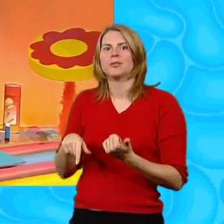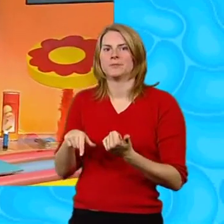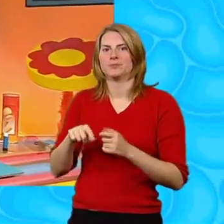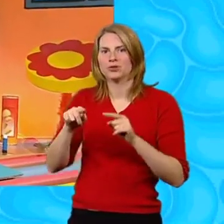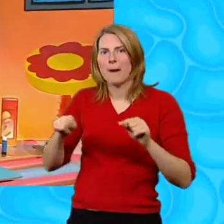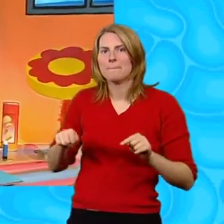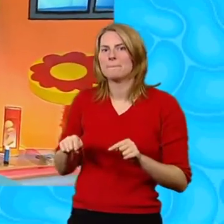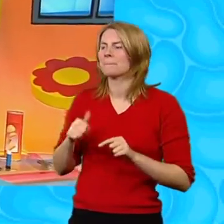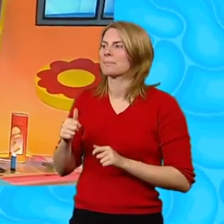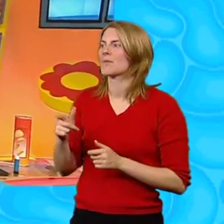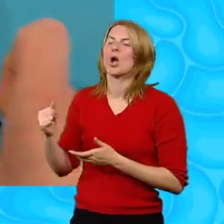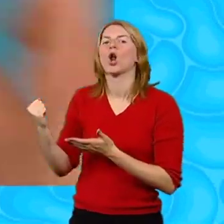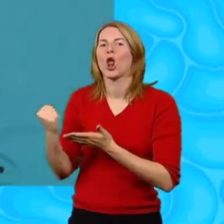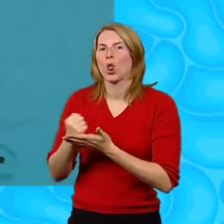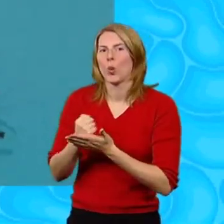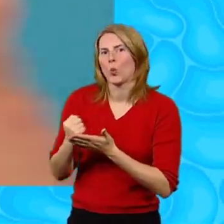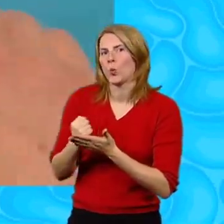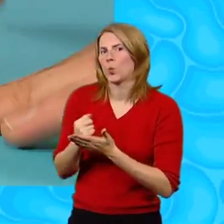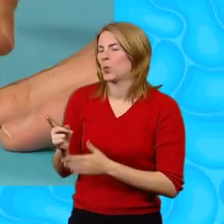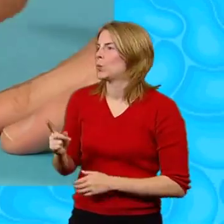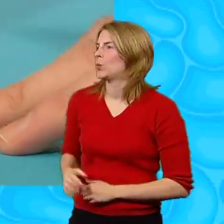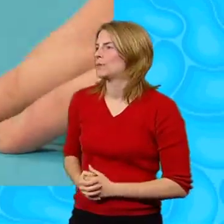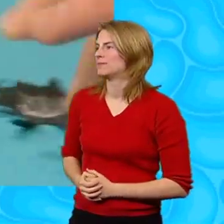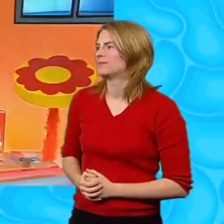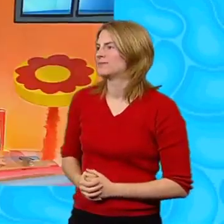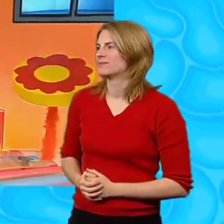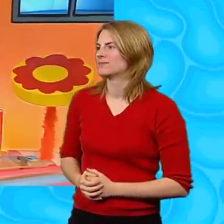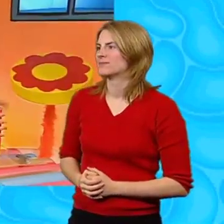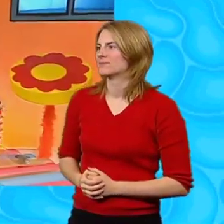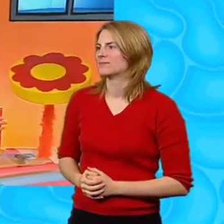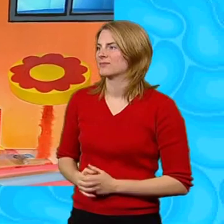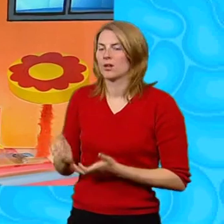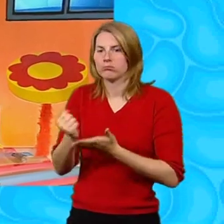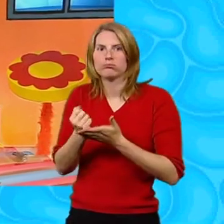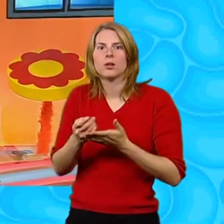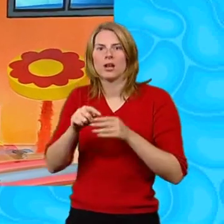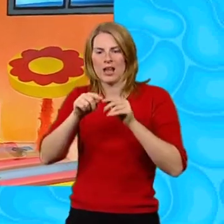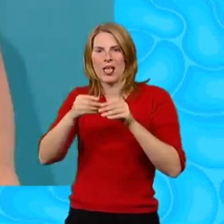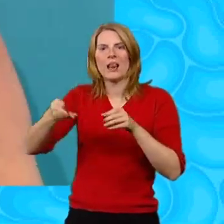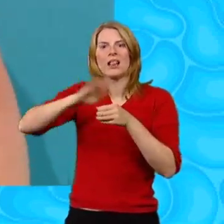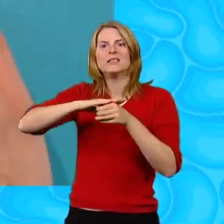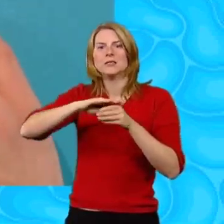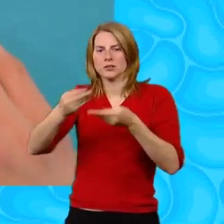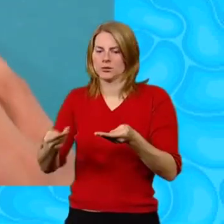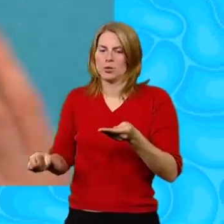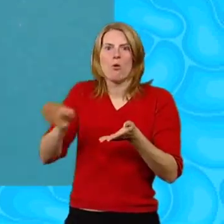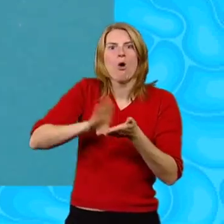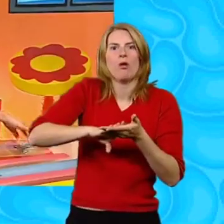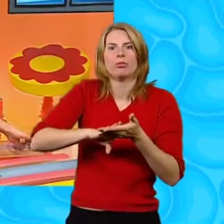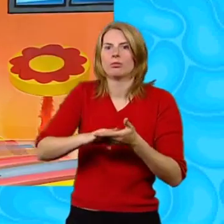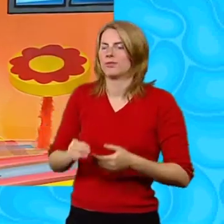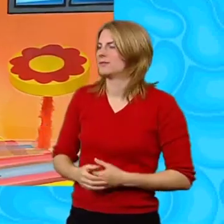Our glue Stick with glue On the lid Like that